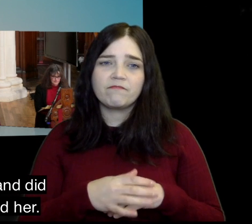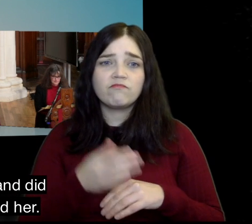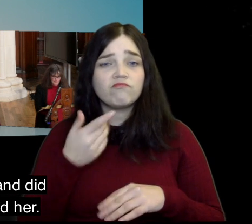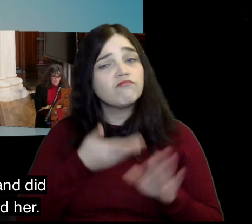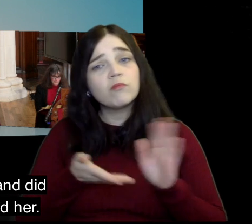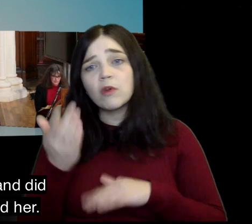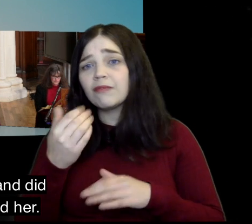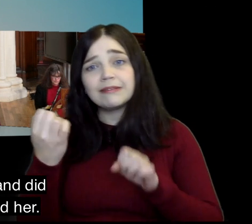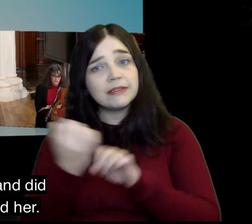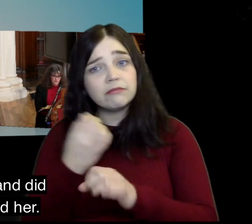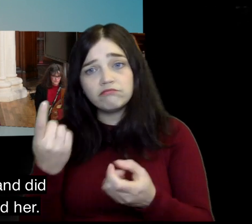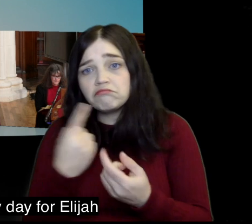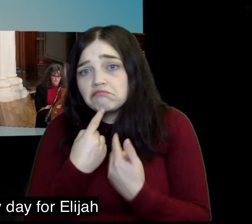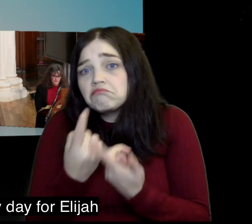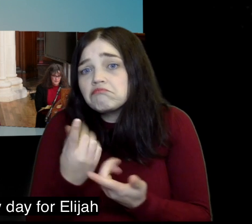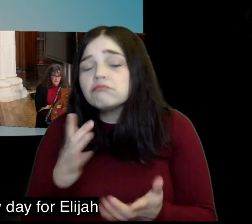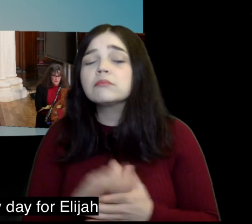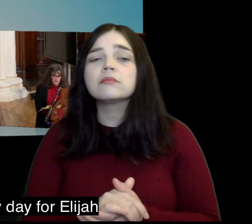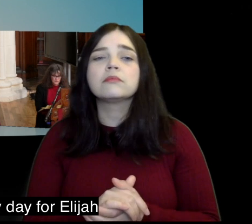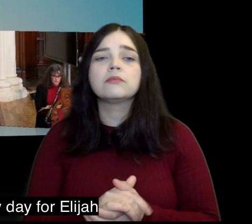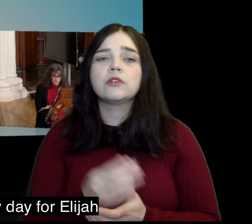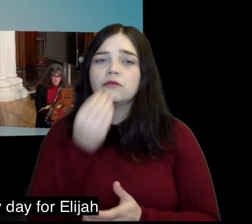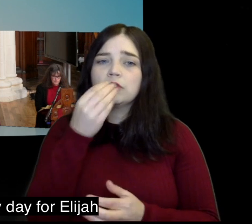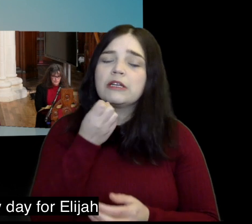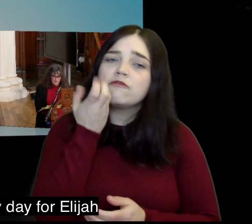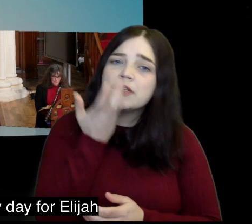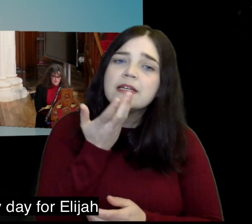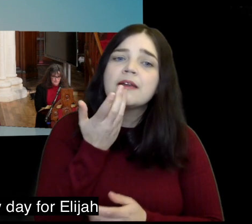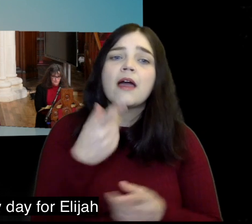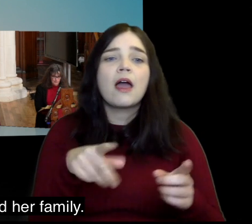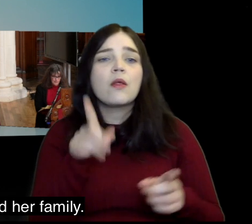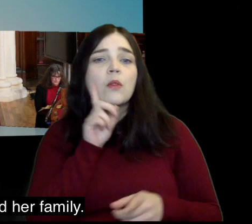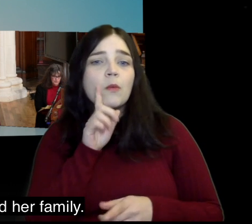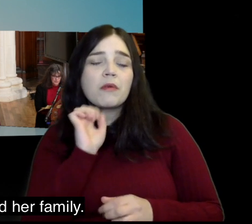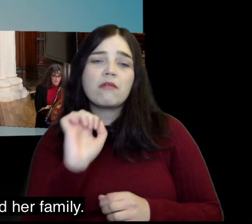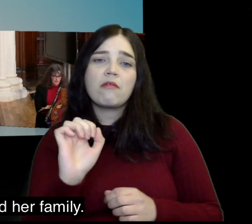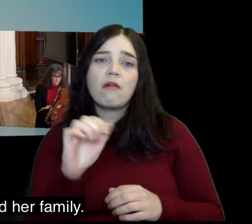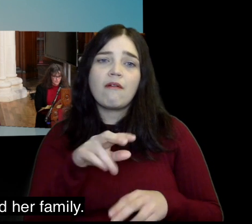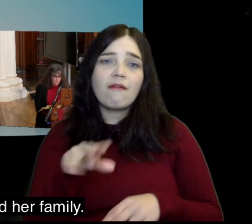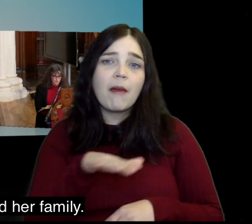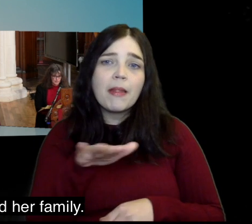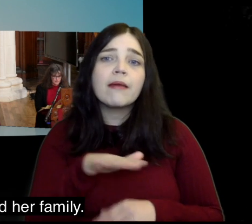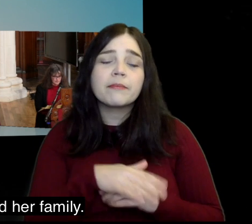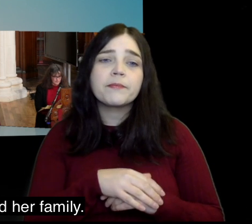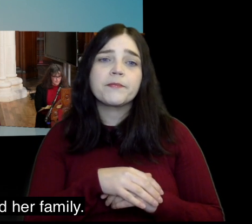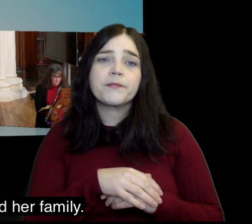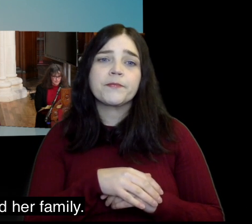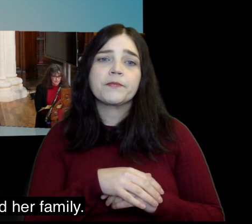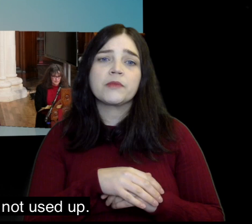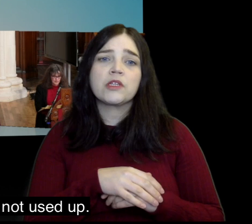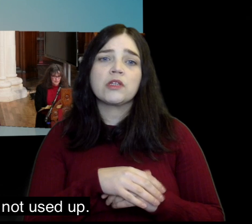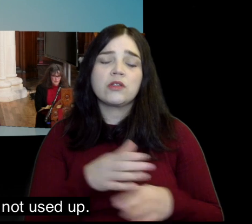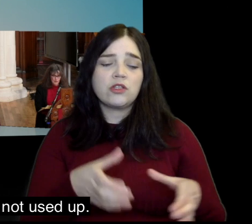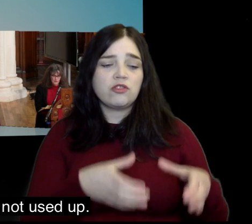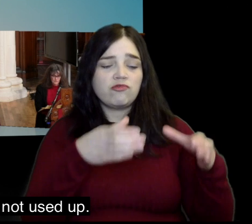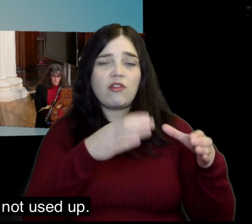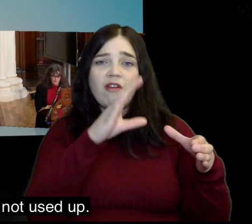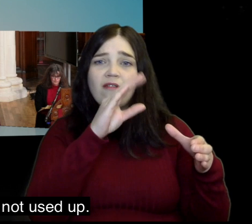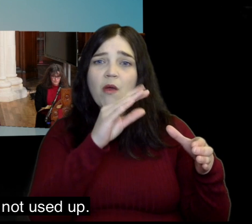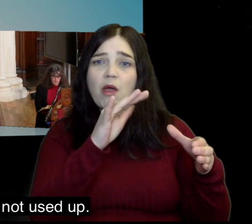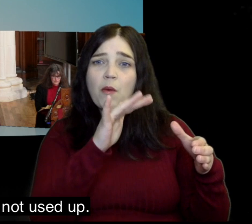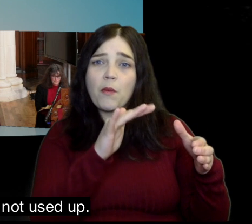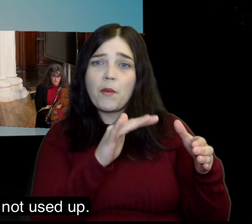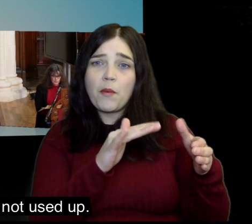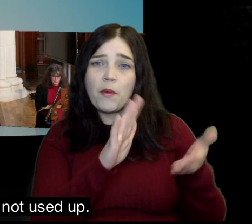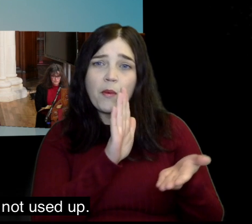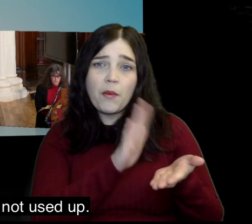and did as Elijah had told her So there was food every day for Elijah and for the woman and her family For the